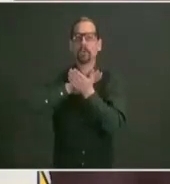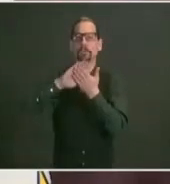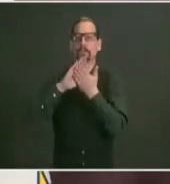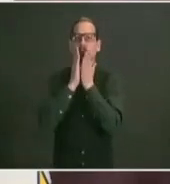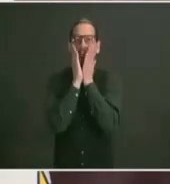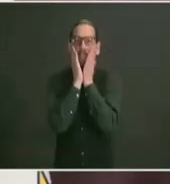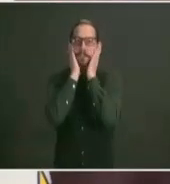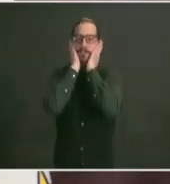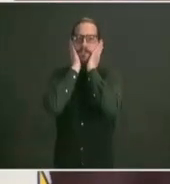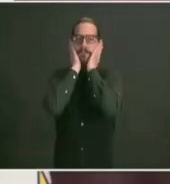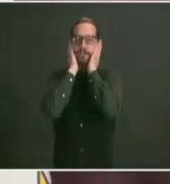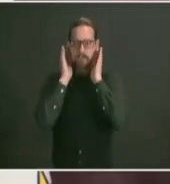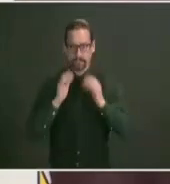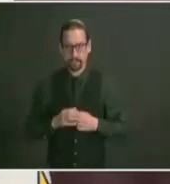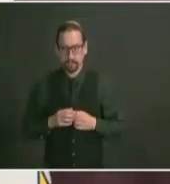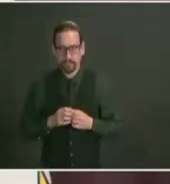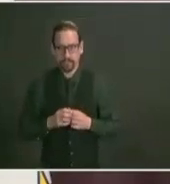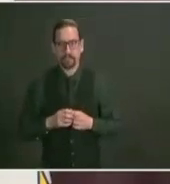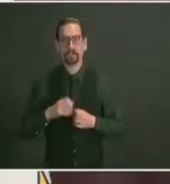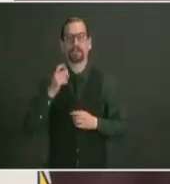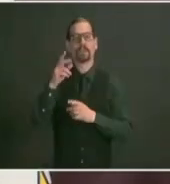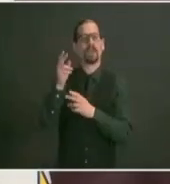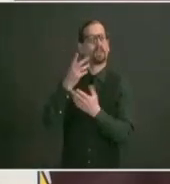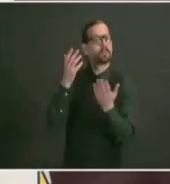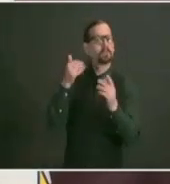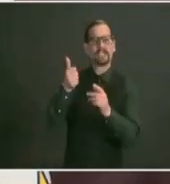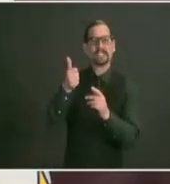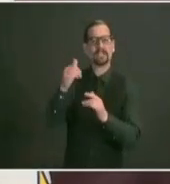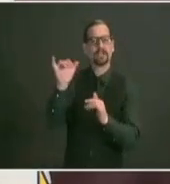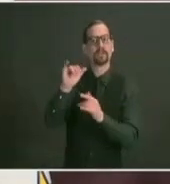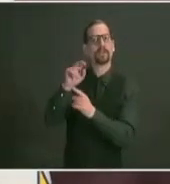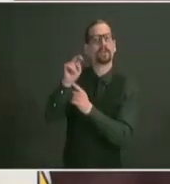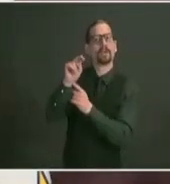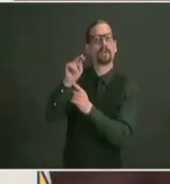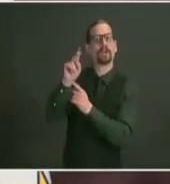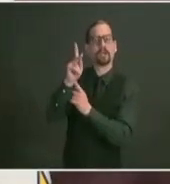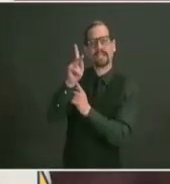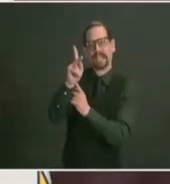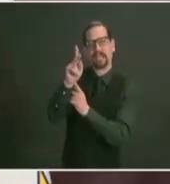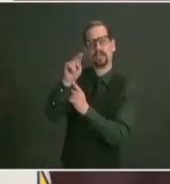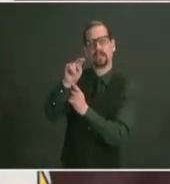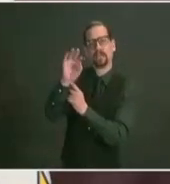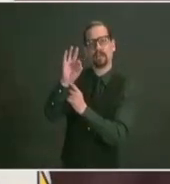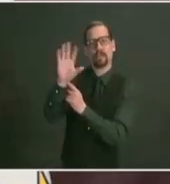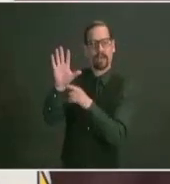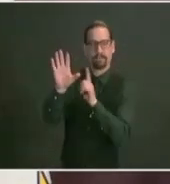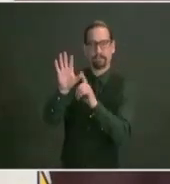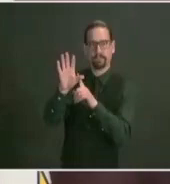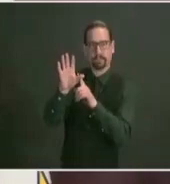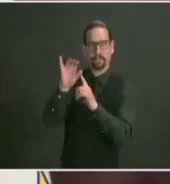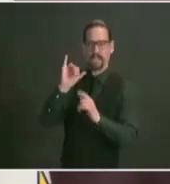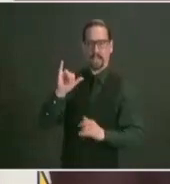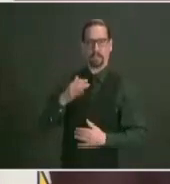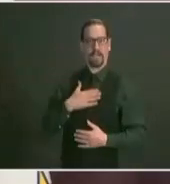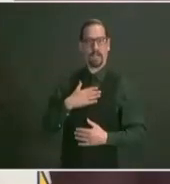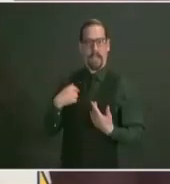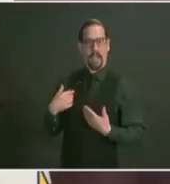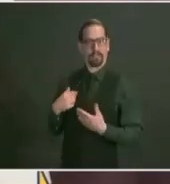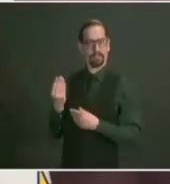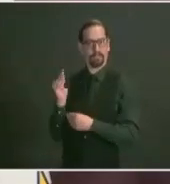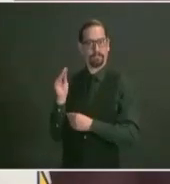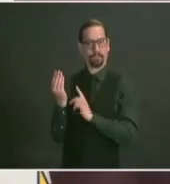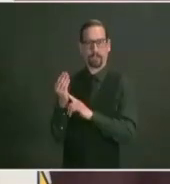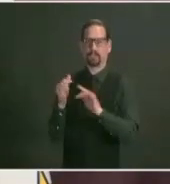good masks to have but you can also use a cloth mask that is at least two layers thick